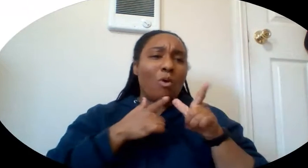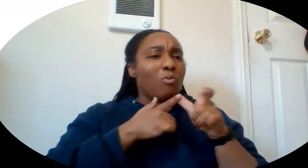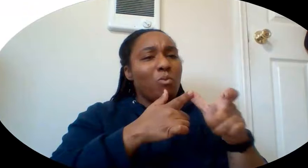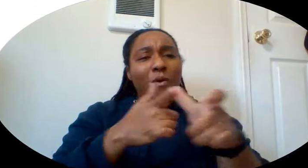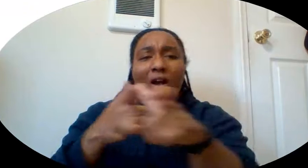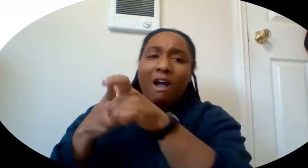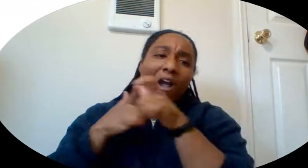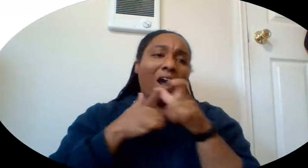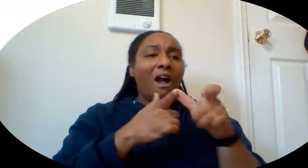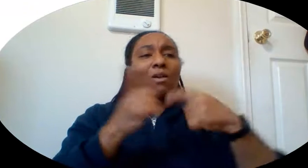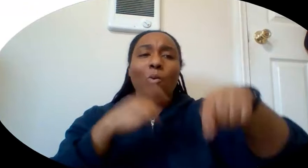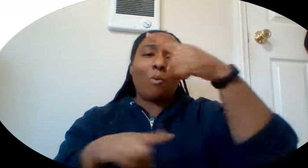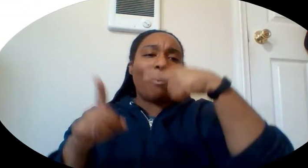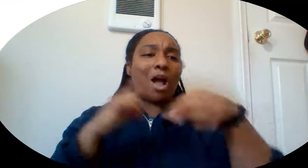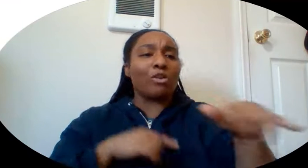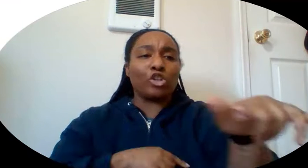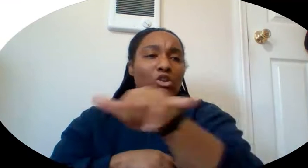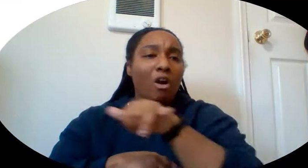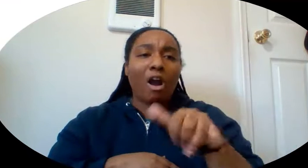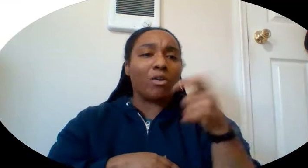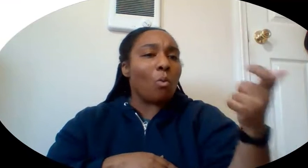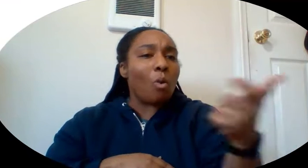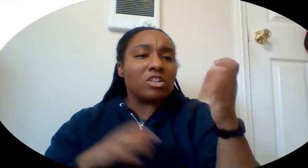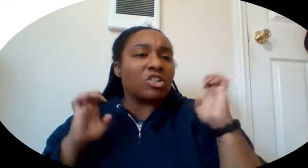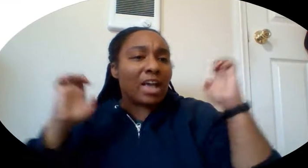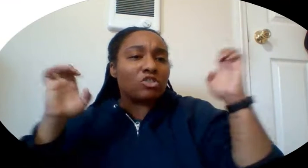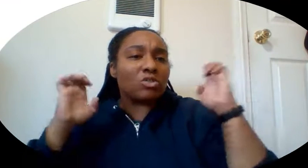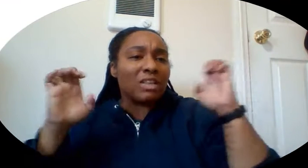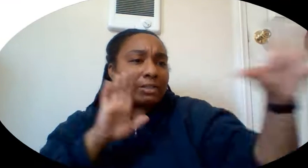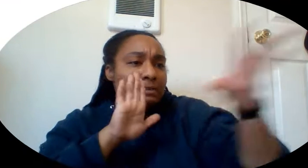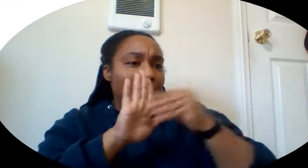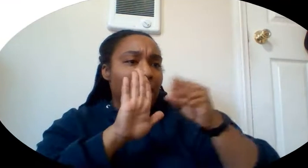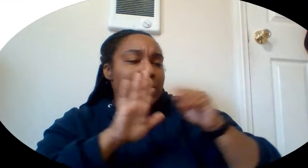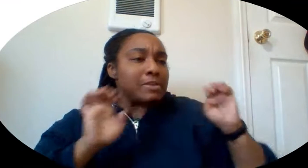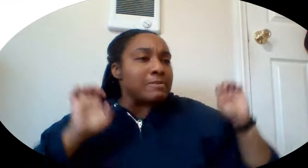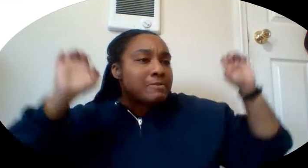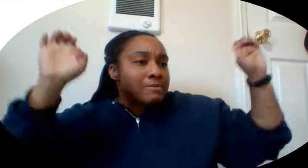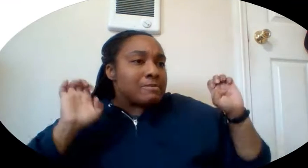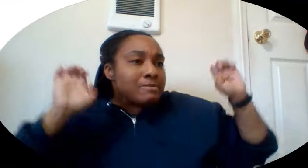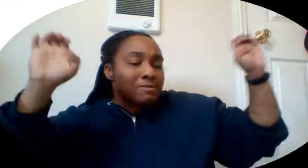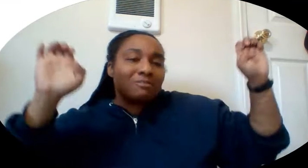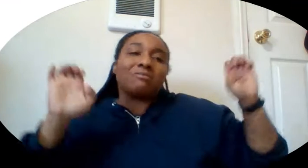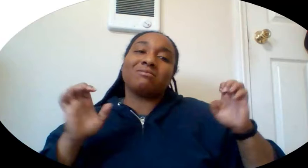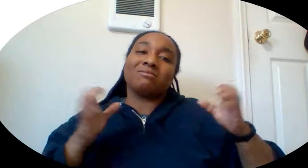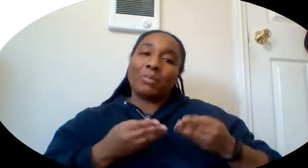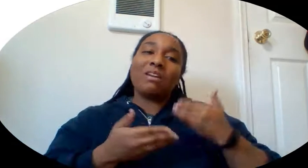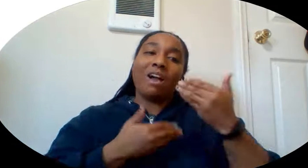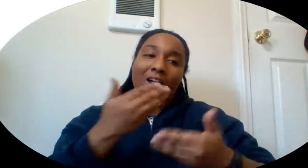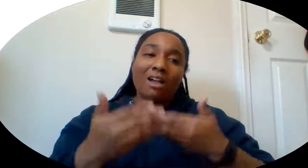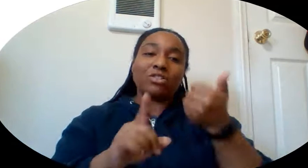taking a walk, jumping up and down, watching an exercise video, take care of yourself and be kind to yourself by exercising.